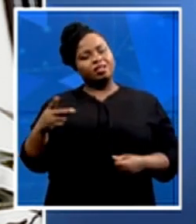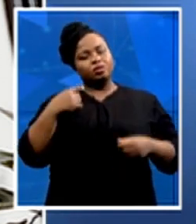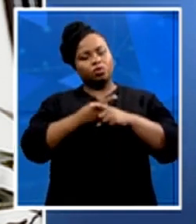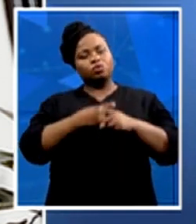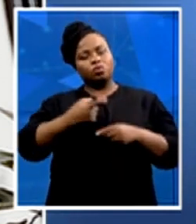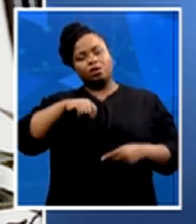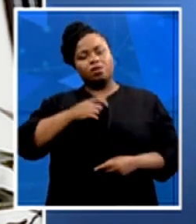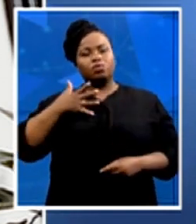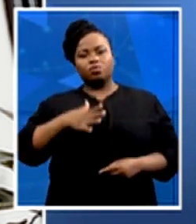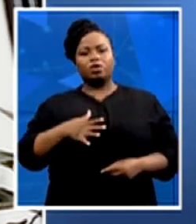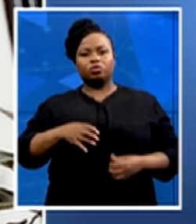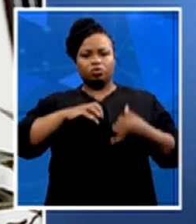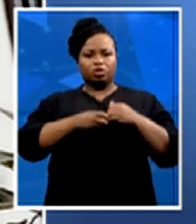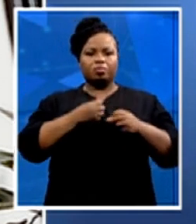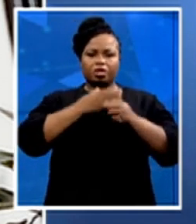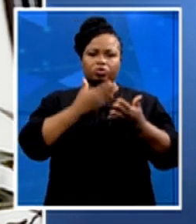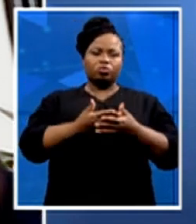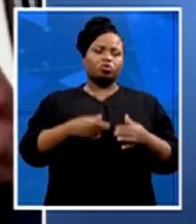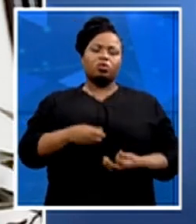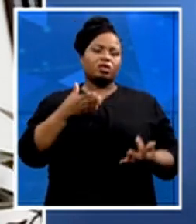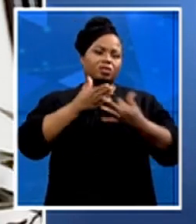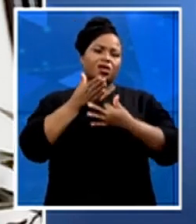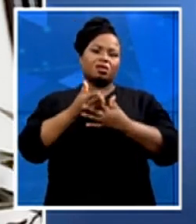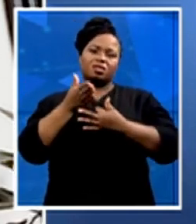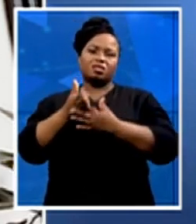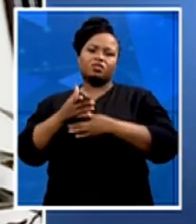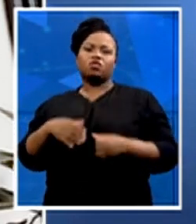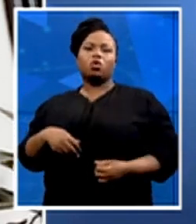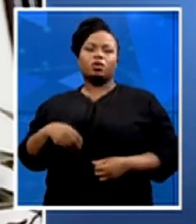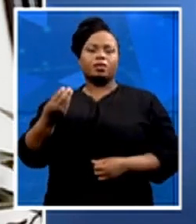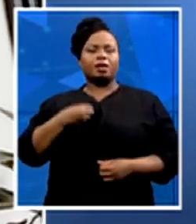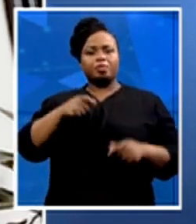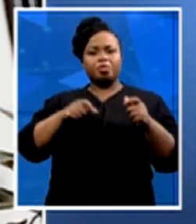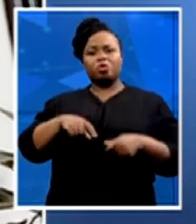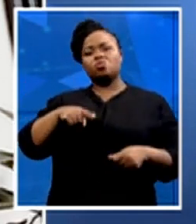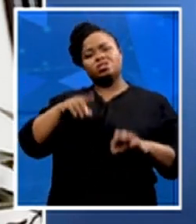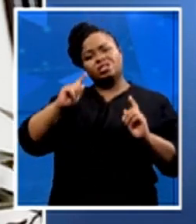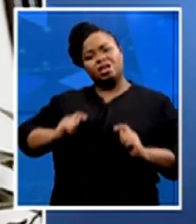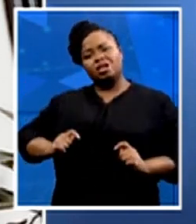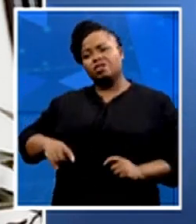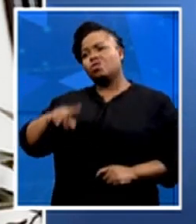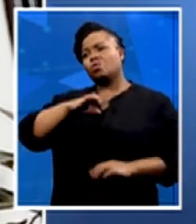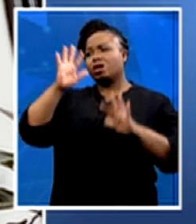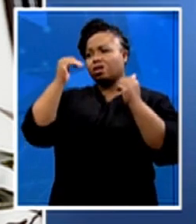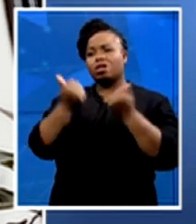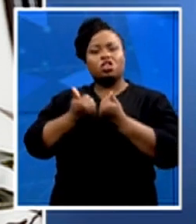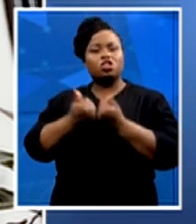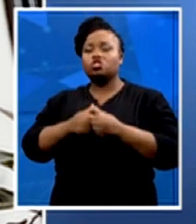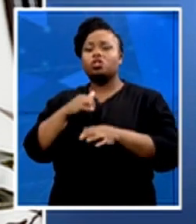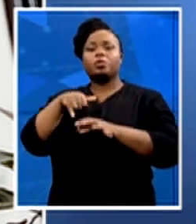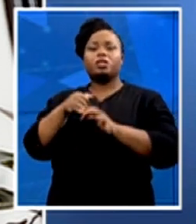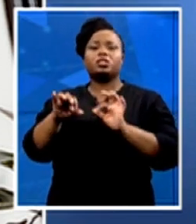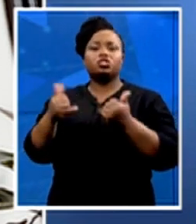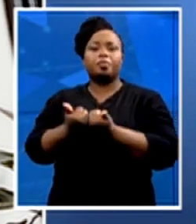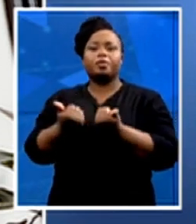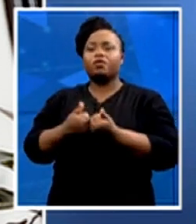We are tired of departments that cater funding, internships, learnerships, all scattered across, you know, government departments. When are